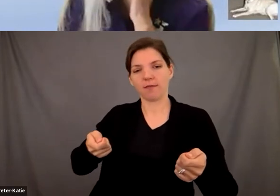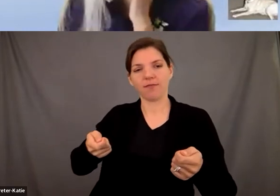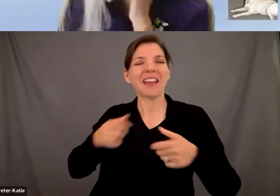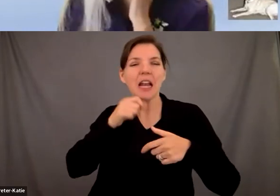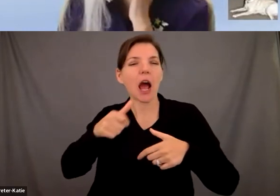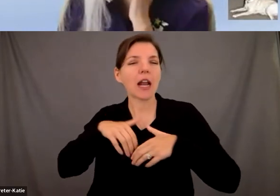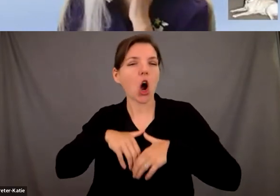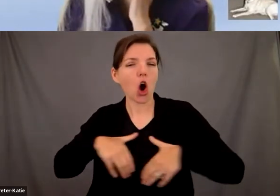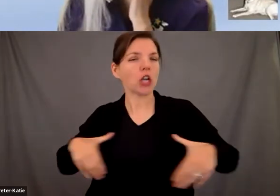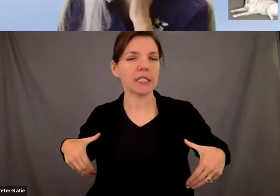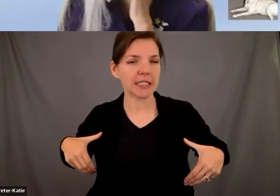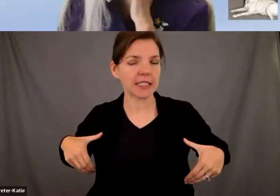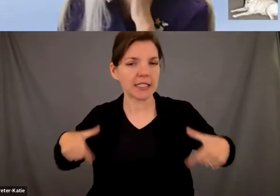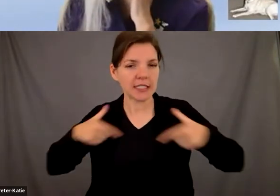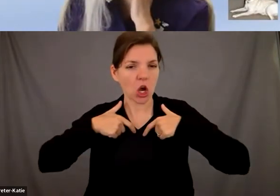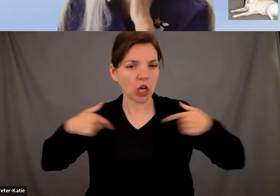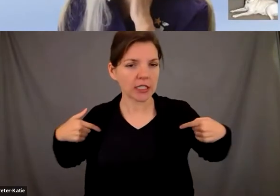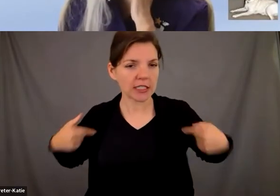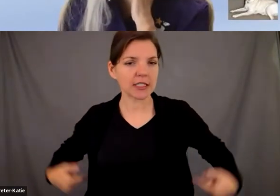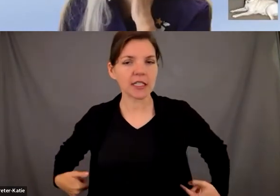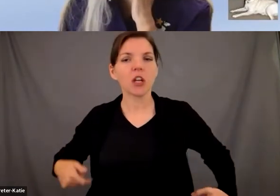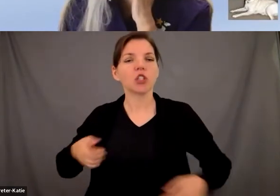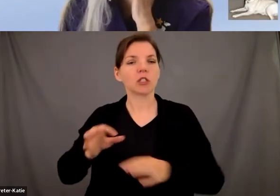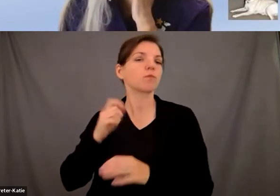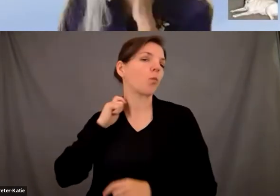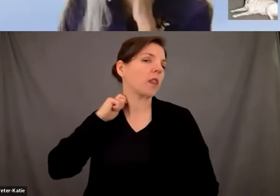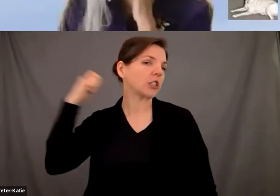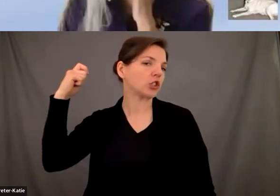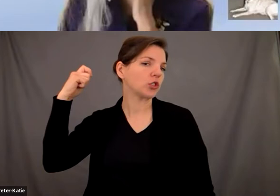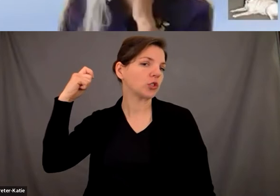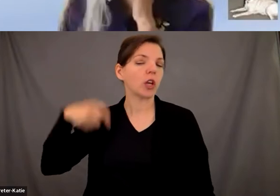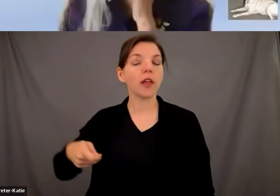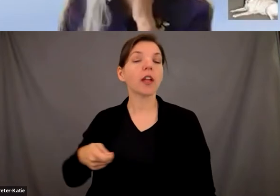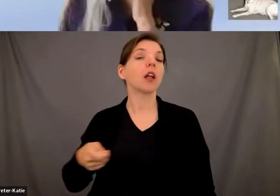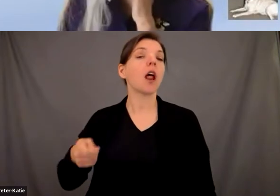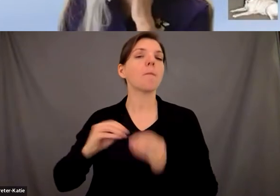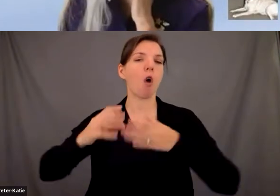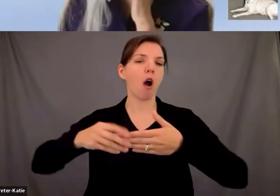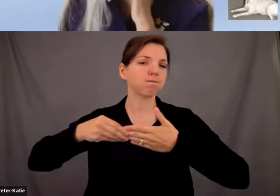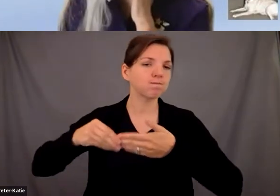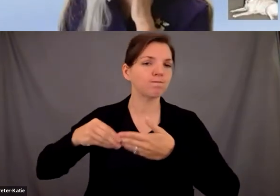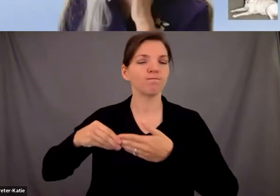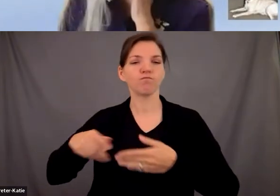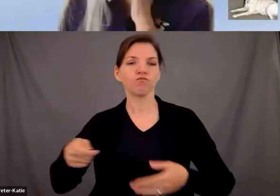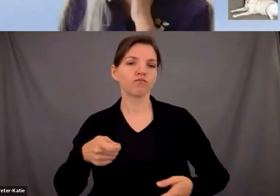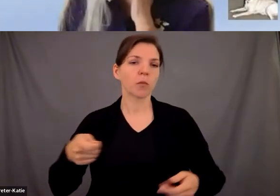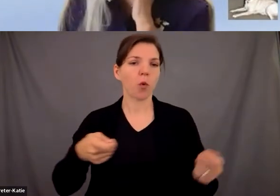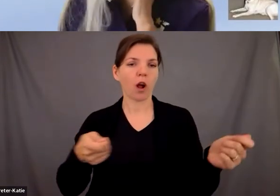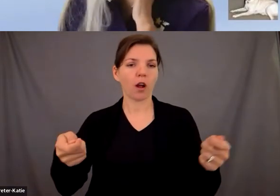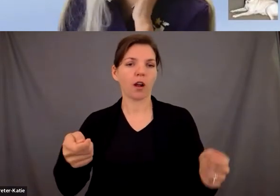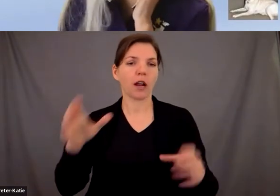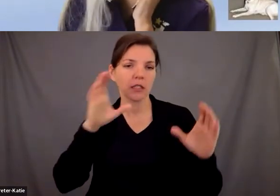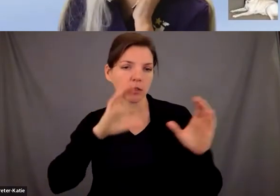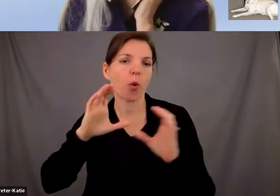we just heal a dog walk on leash um and then you could explore the surroundings um guide dogs are also responsible